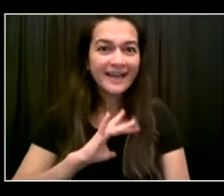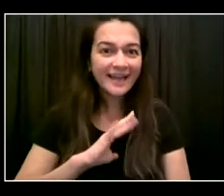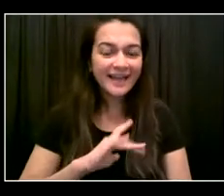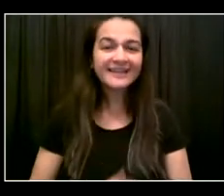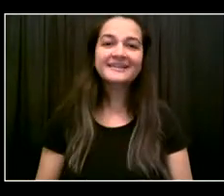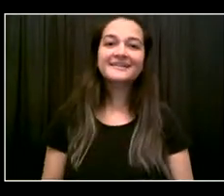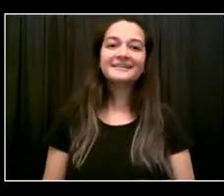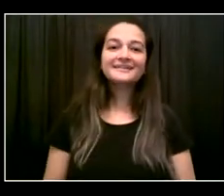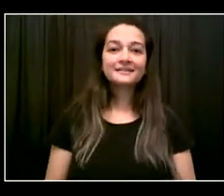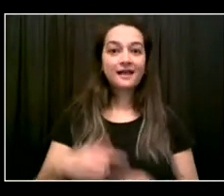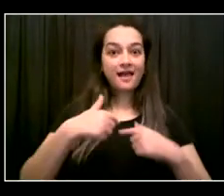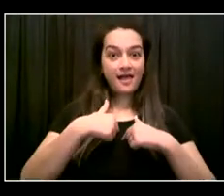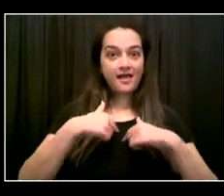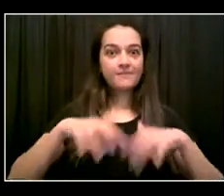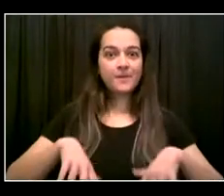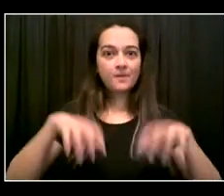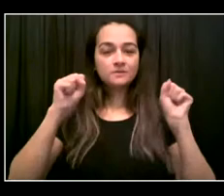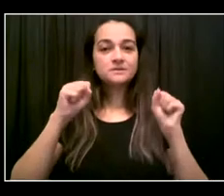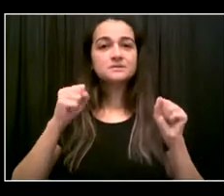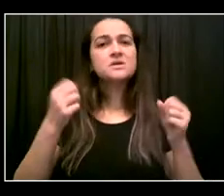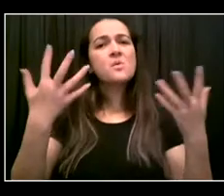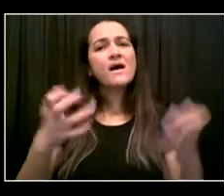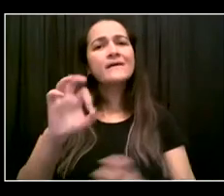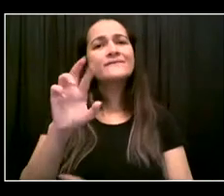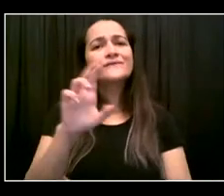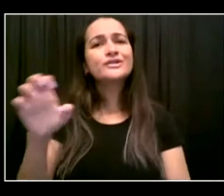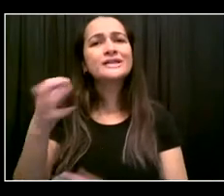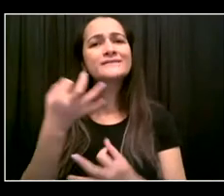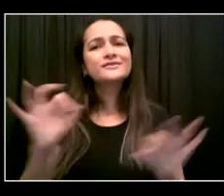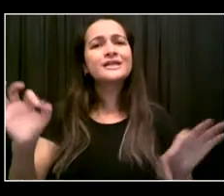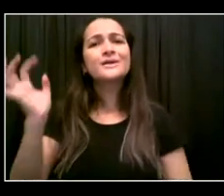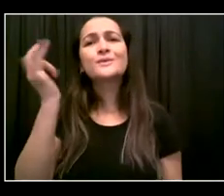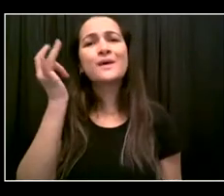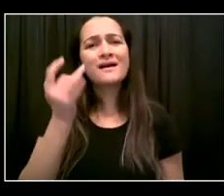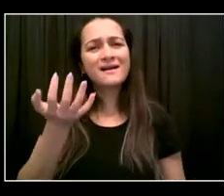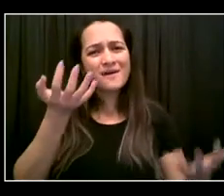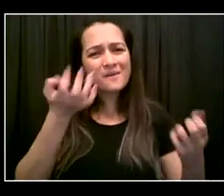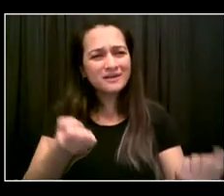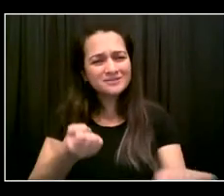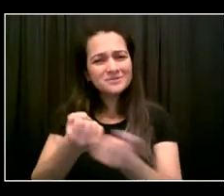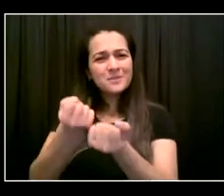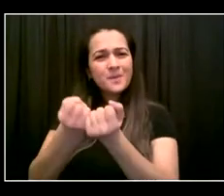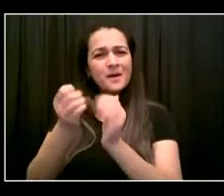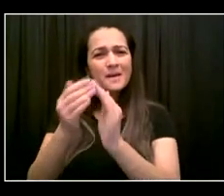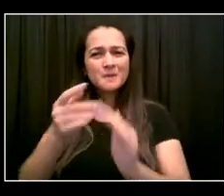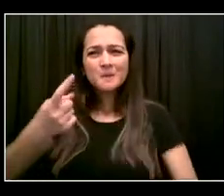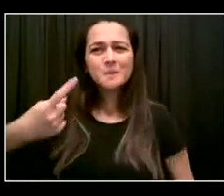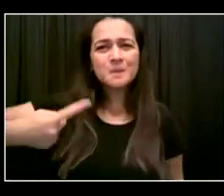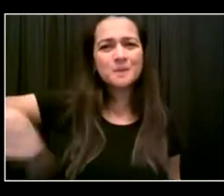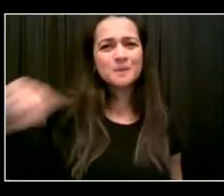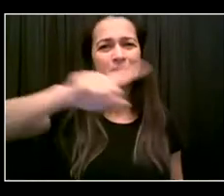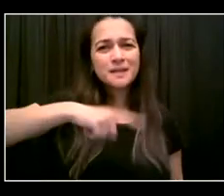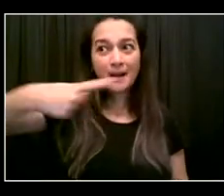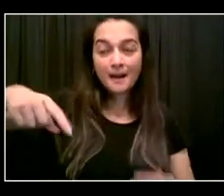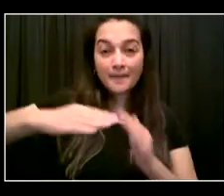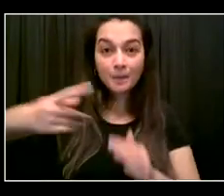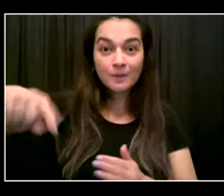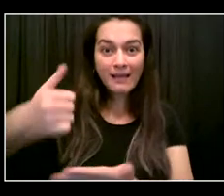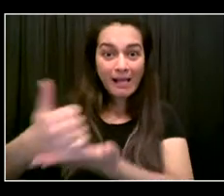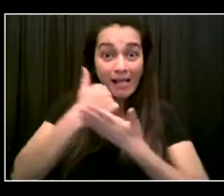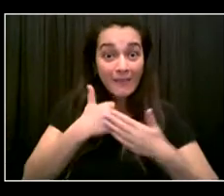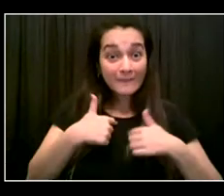my borough of Brooklyn and East New York, where I'm from. So the Crushed Groove